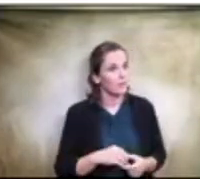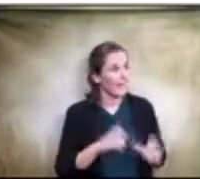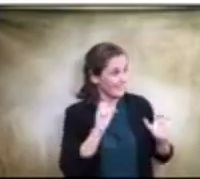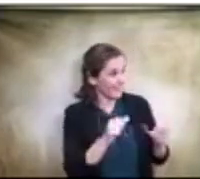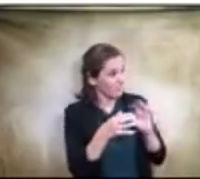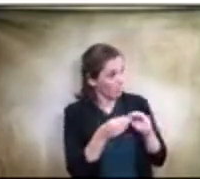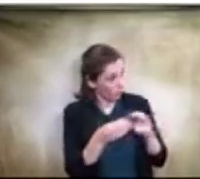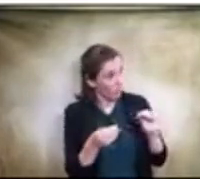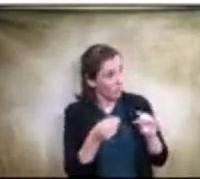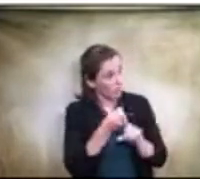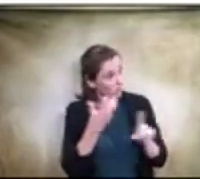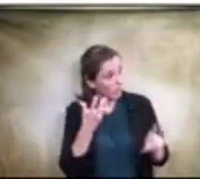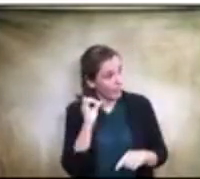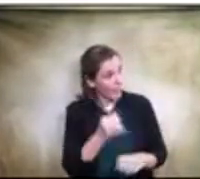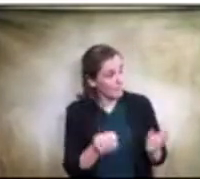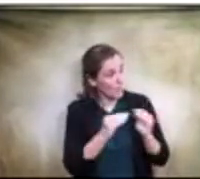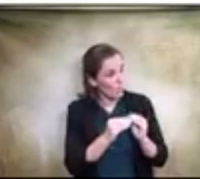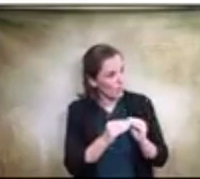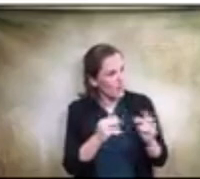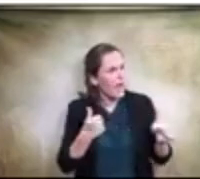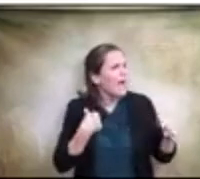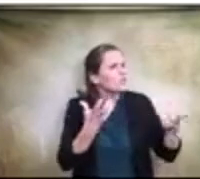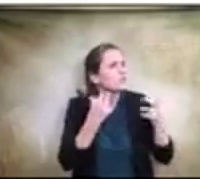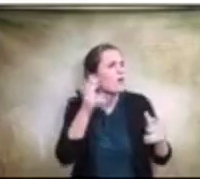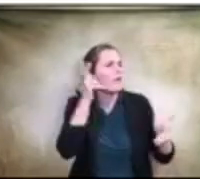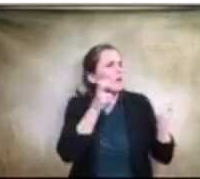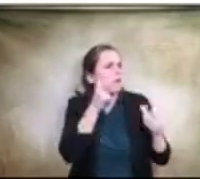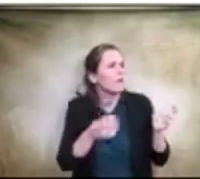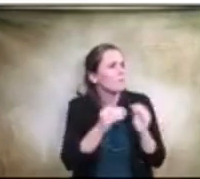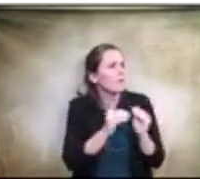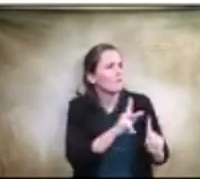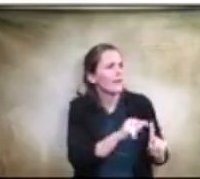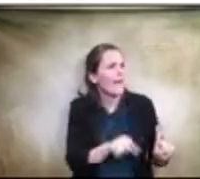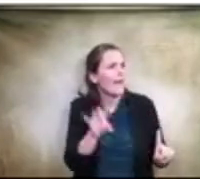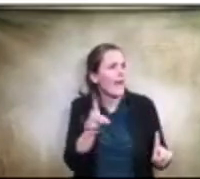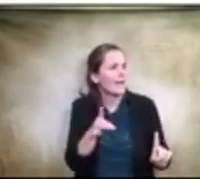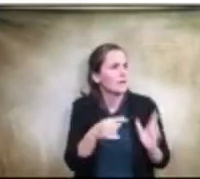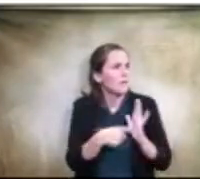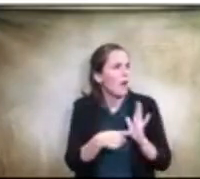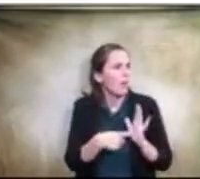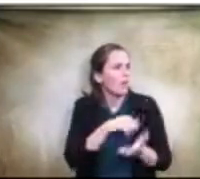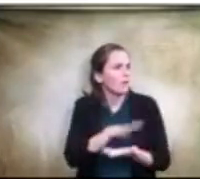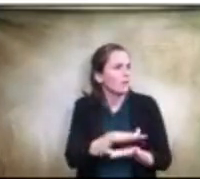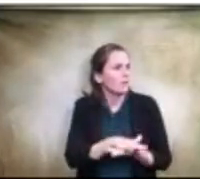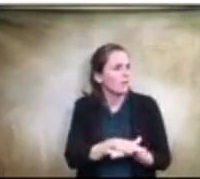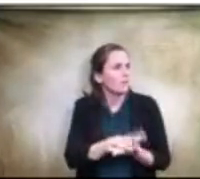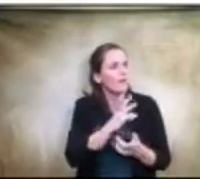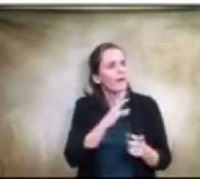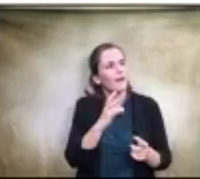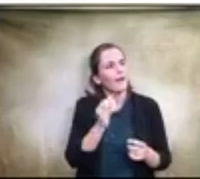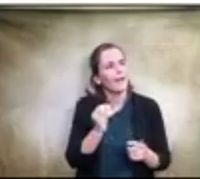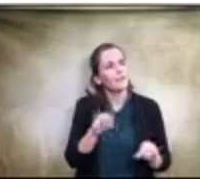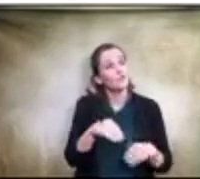about that? Can you, I just want to hear more about the K-8, uh, campus and also give the community an